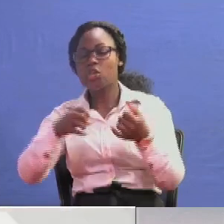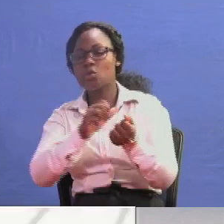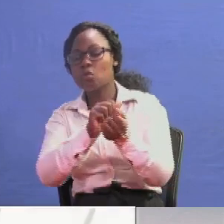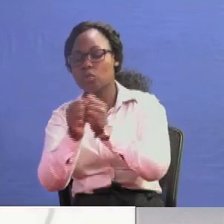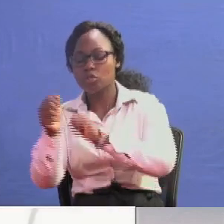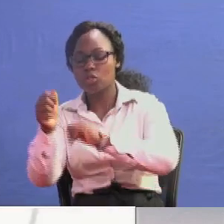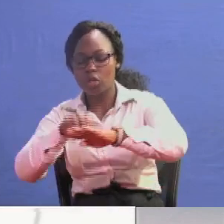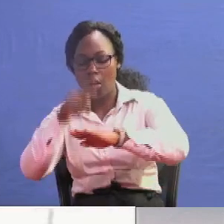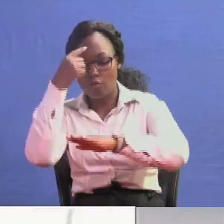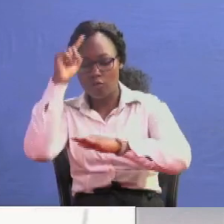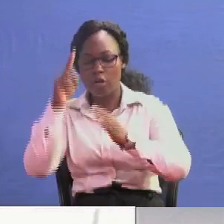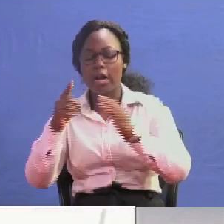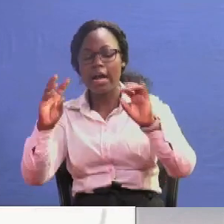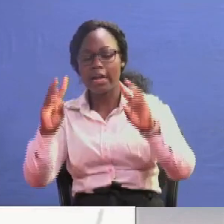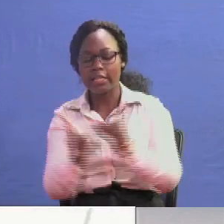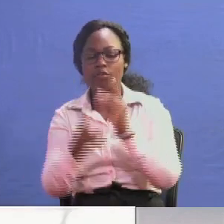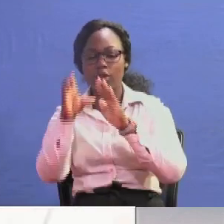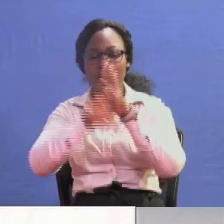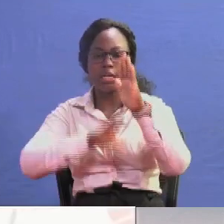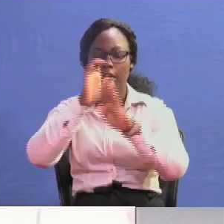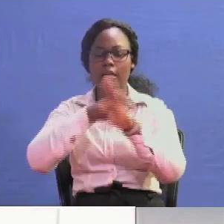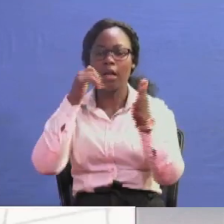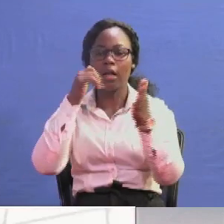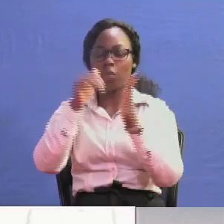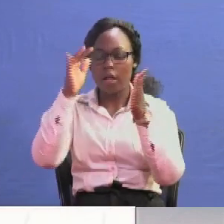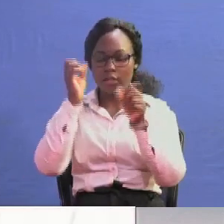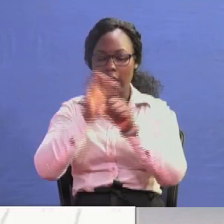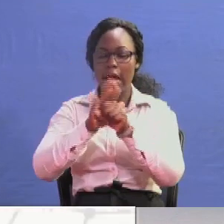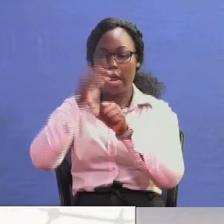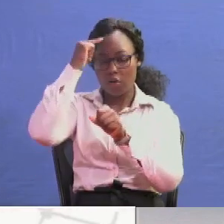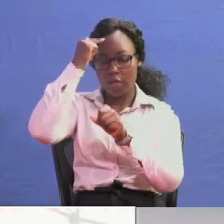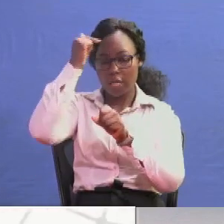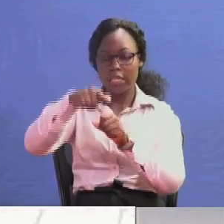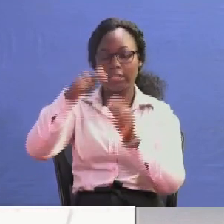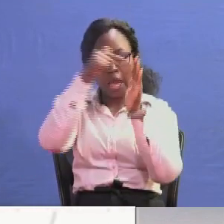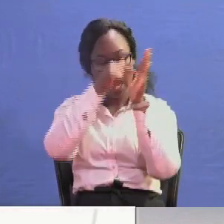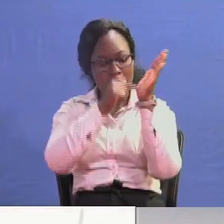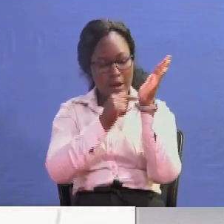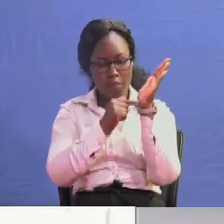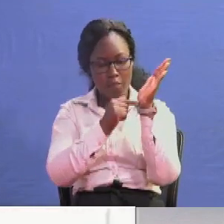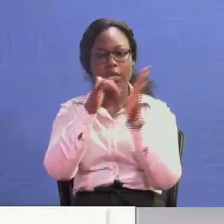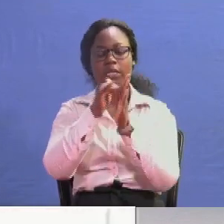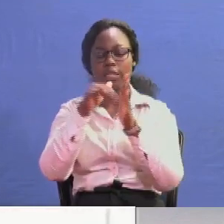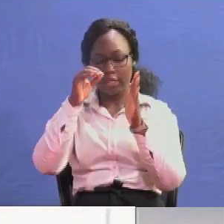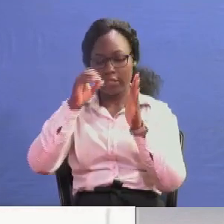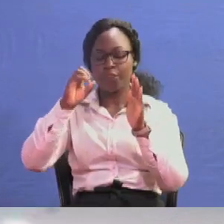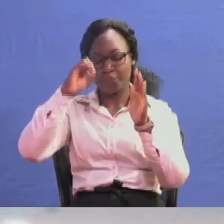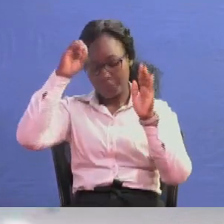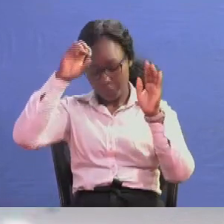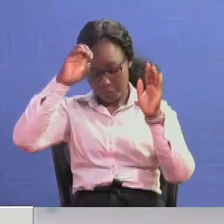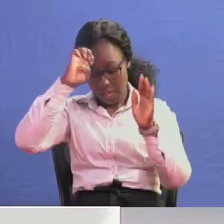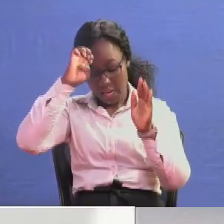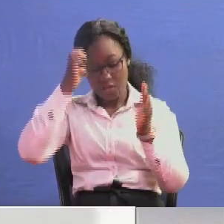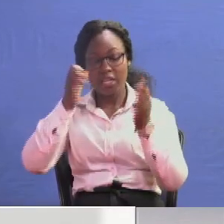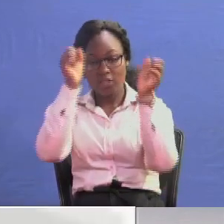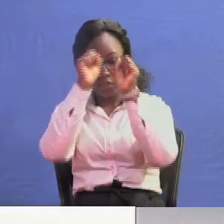a very different curriculum that many think this could be the silver bullet that our education system for quite